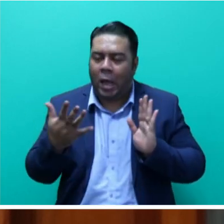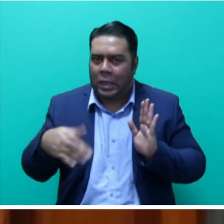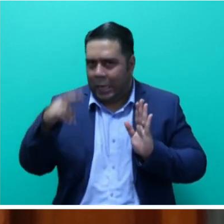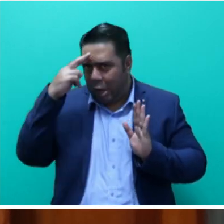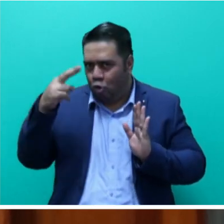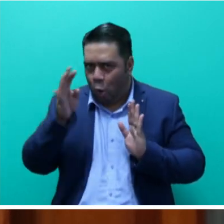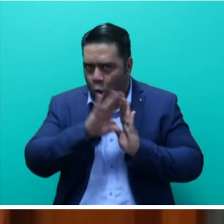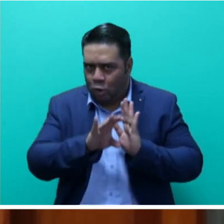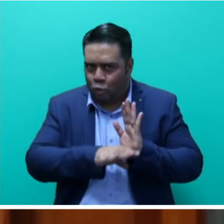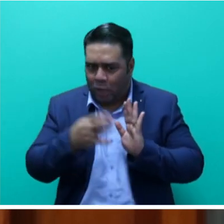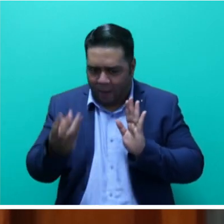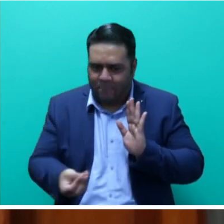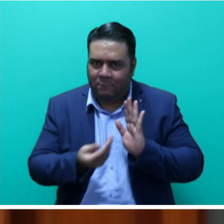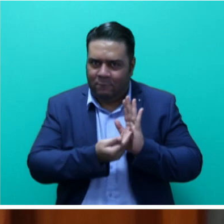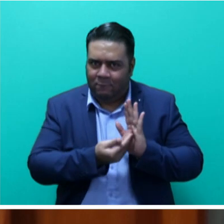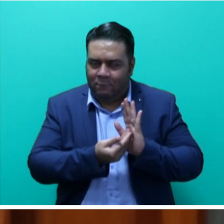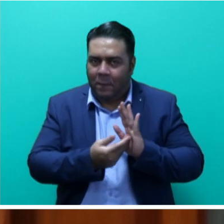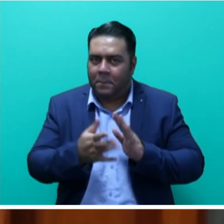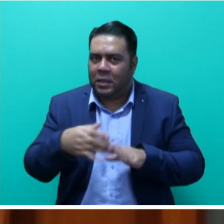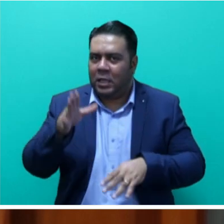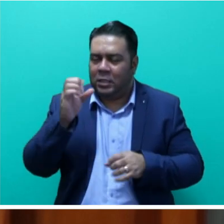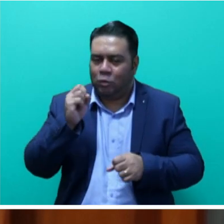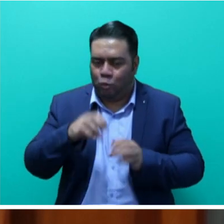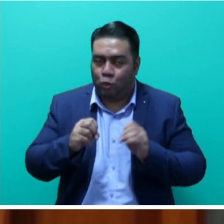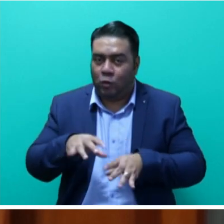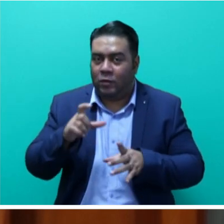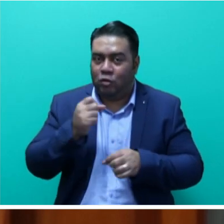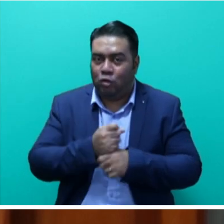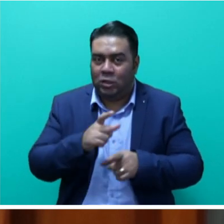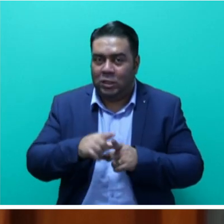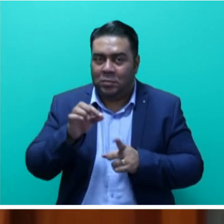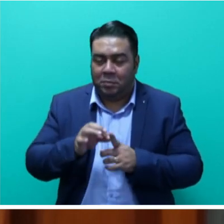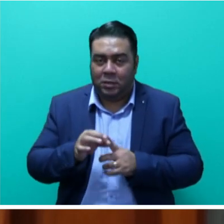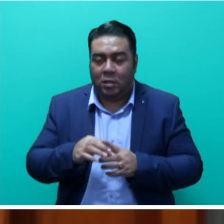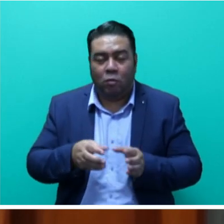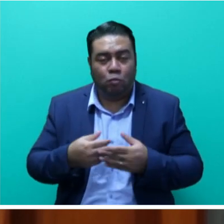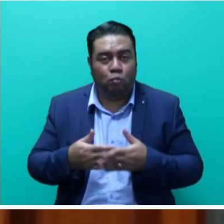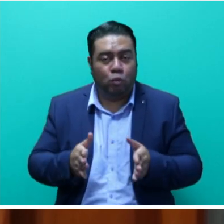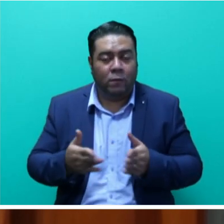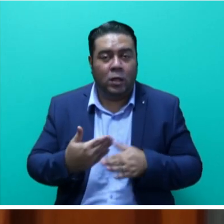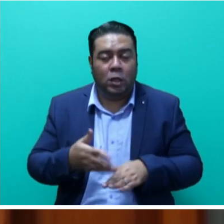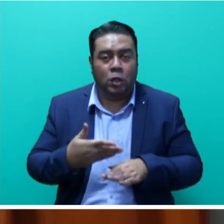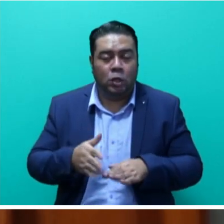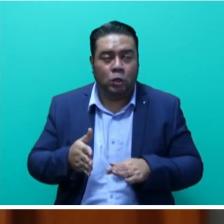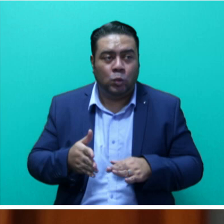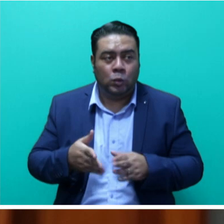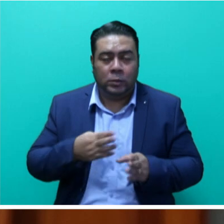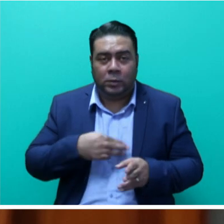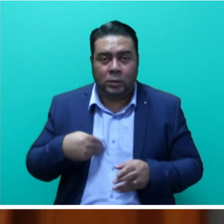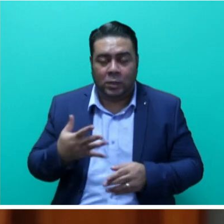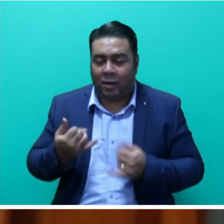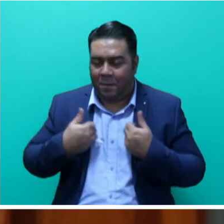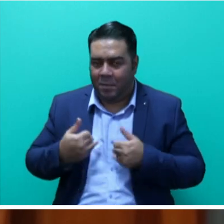to enhance contribution to GDPs, the creation of new ministries, as we have with Fiji, and the